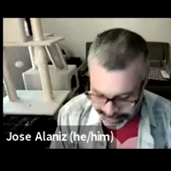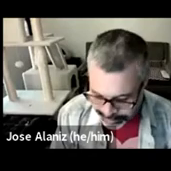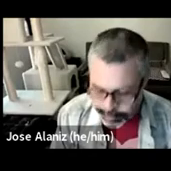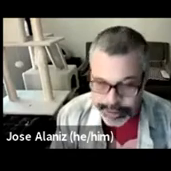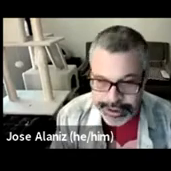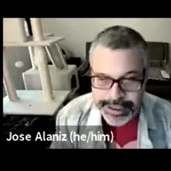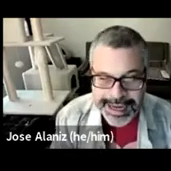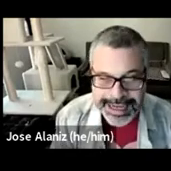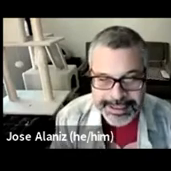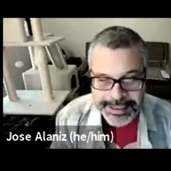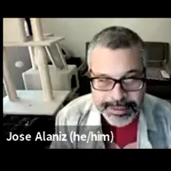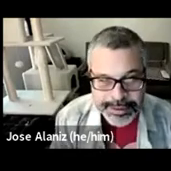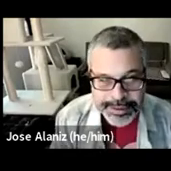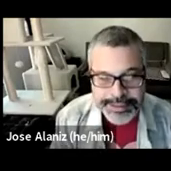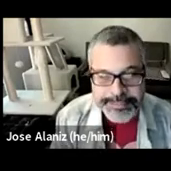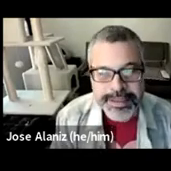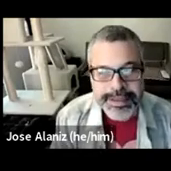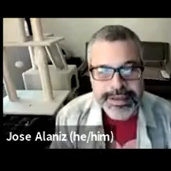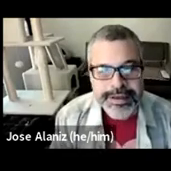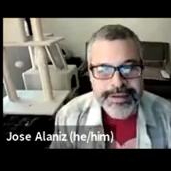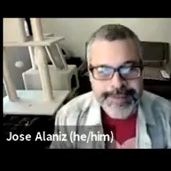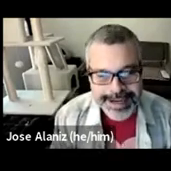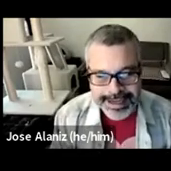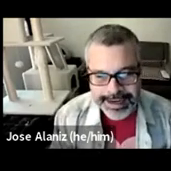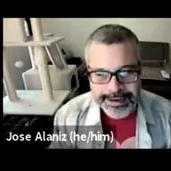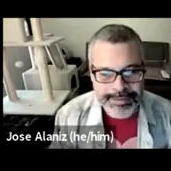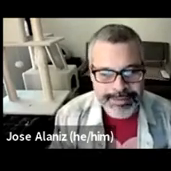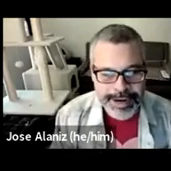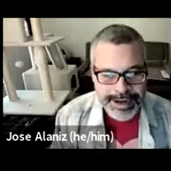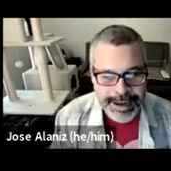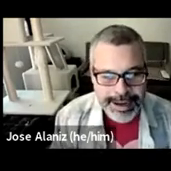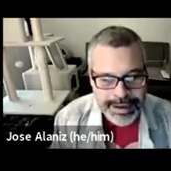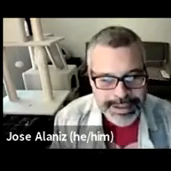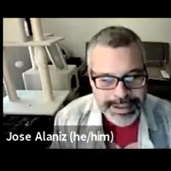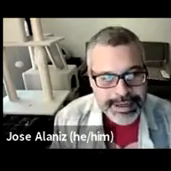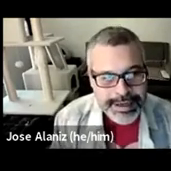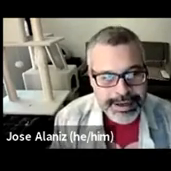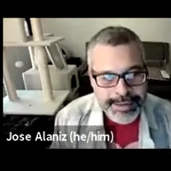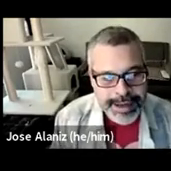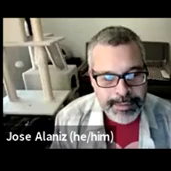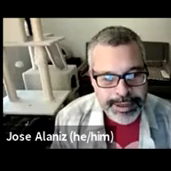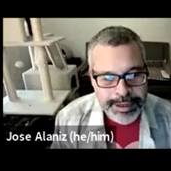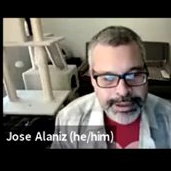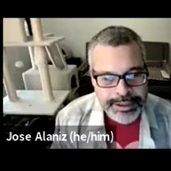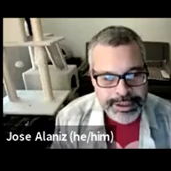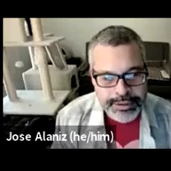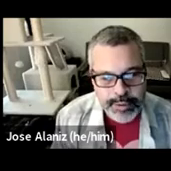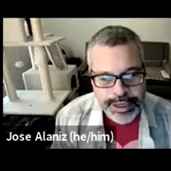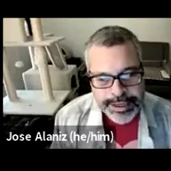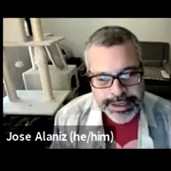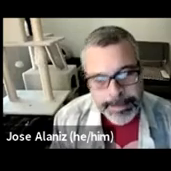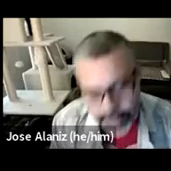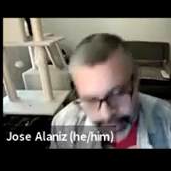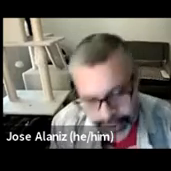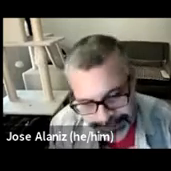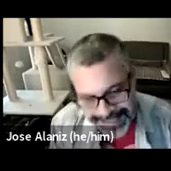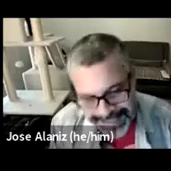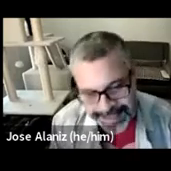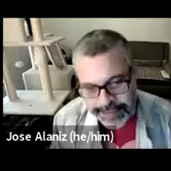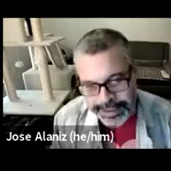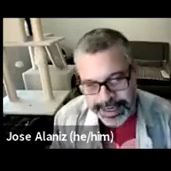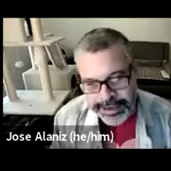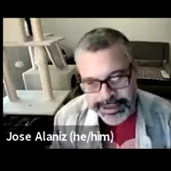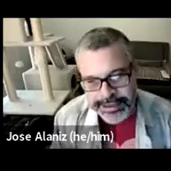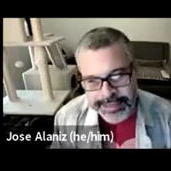appearance into her work as a sculptress. Finally, uh, before I, I pause, um, I wanted to show just one important